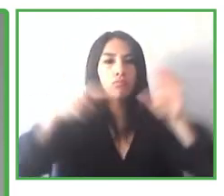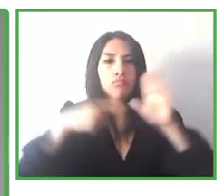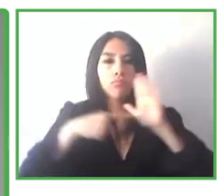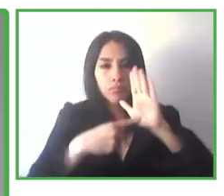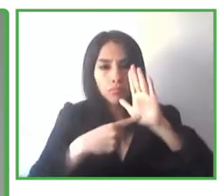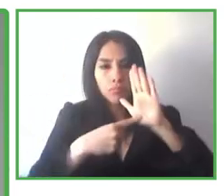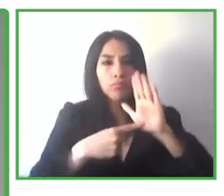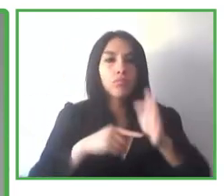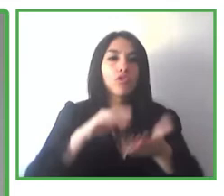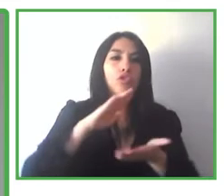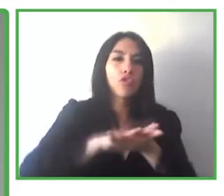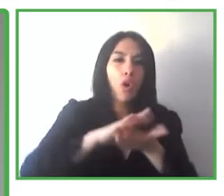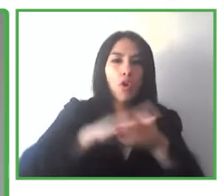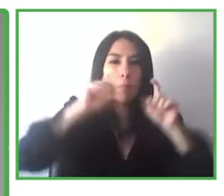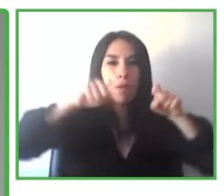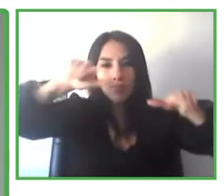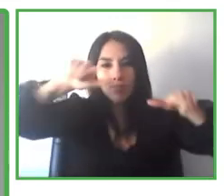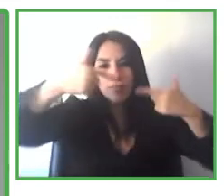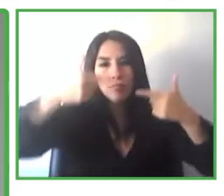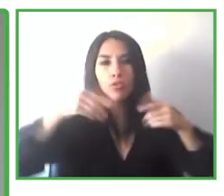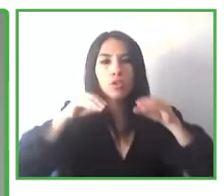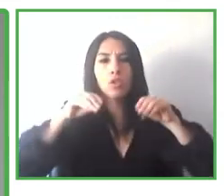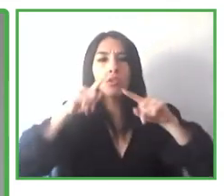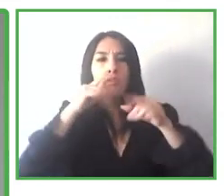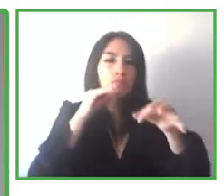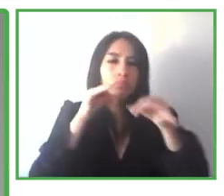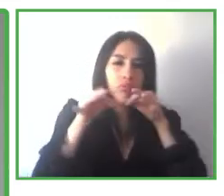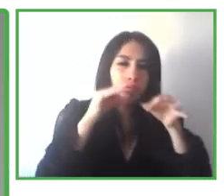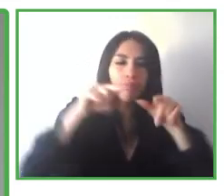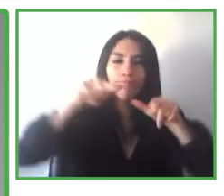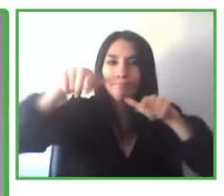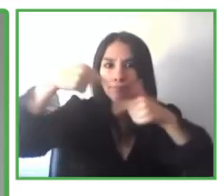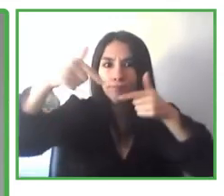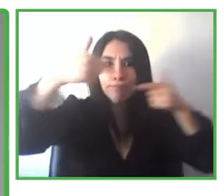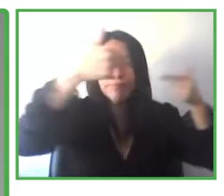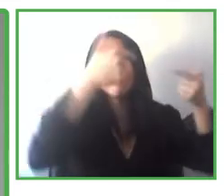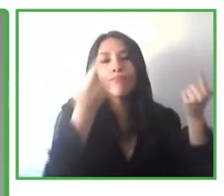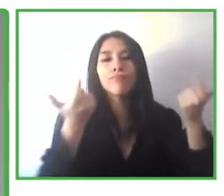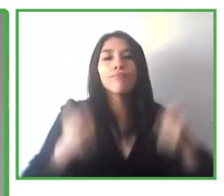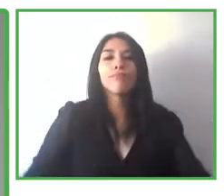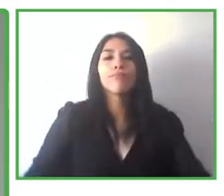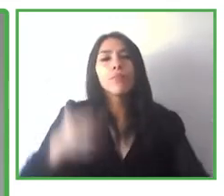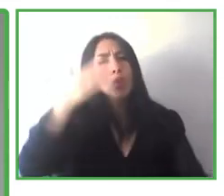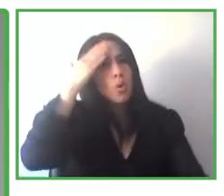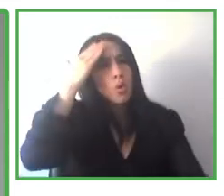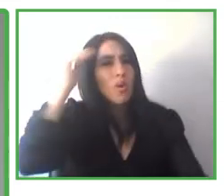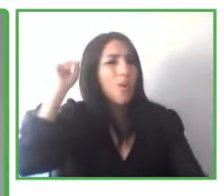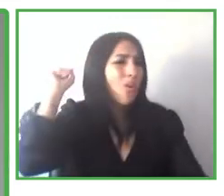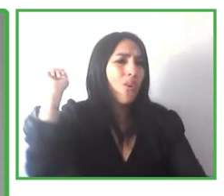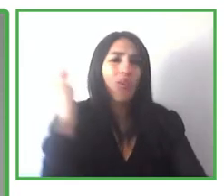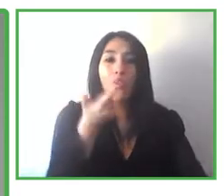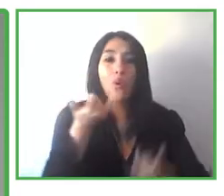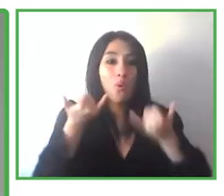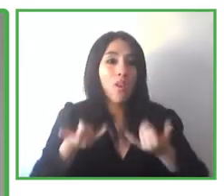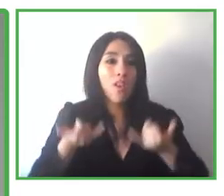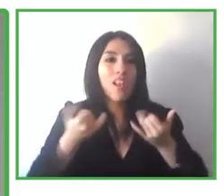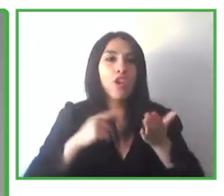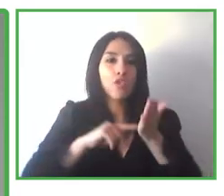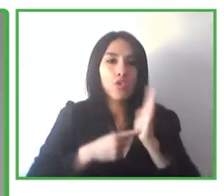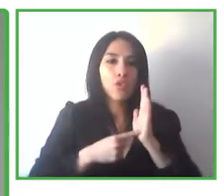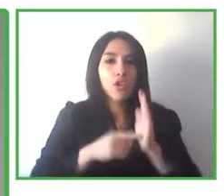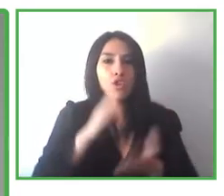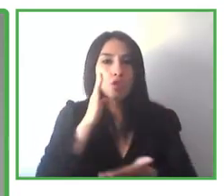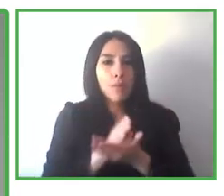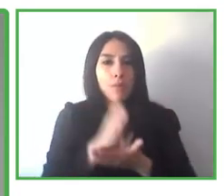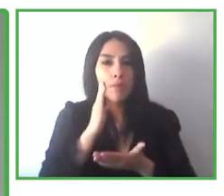also online distance education is more popular. And we know that all the technologies have to be made available